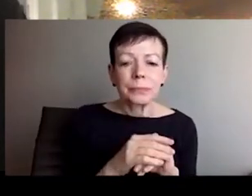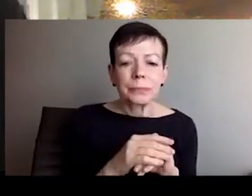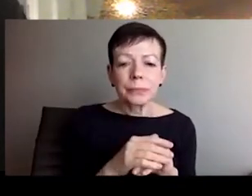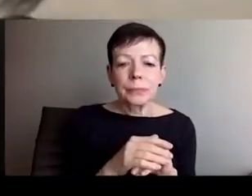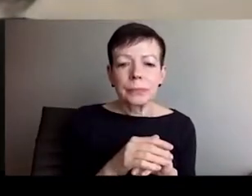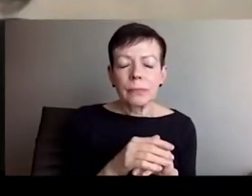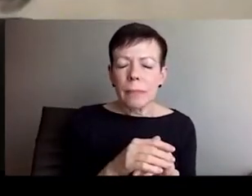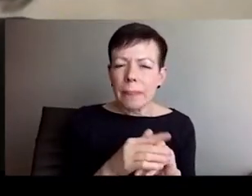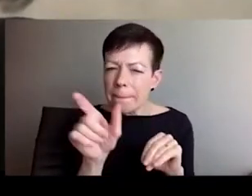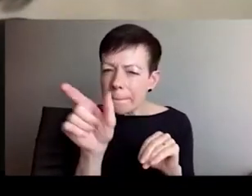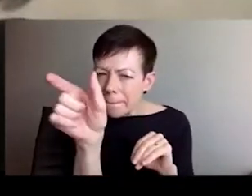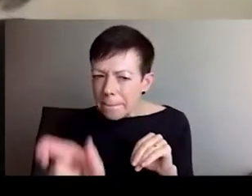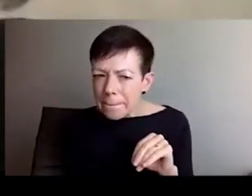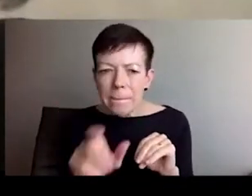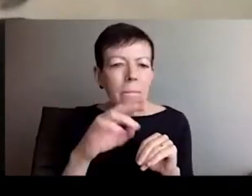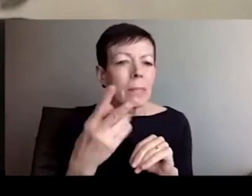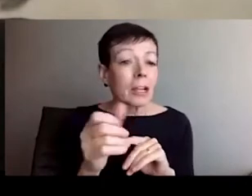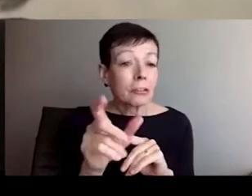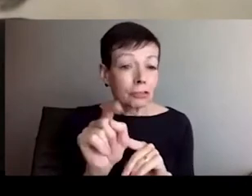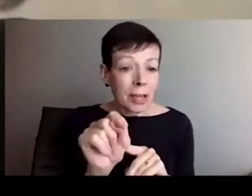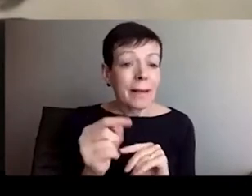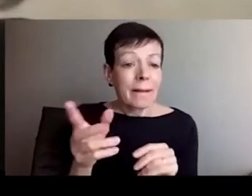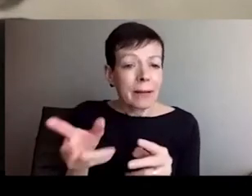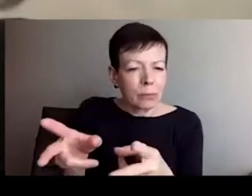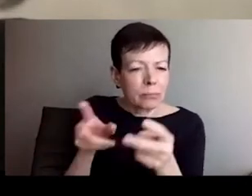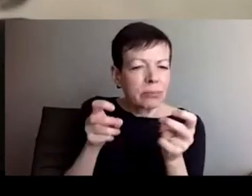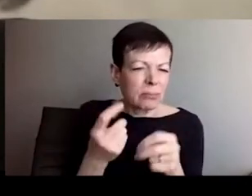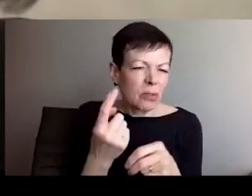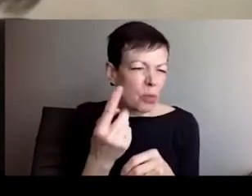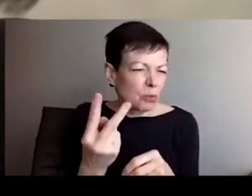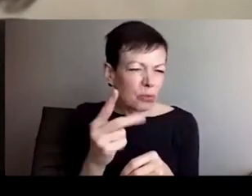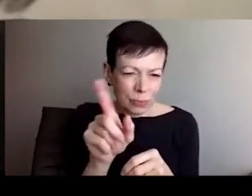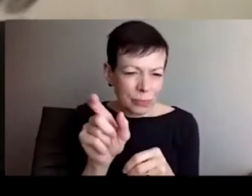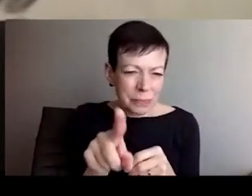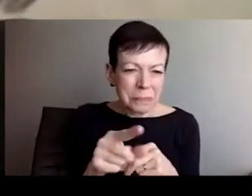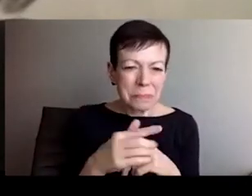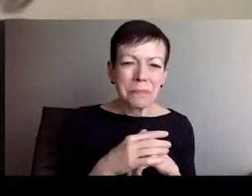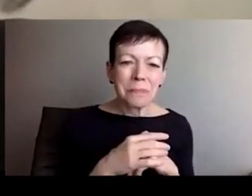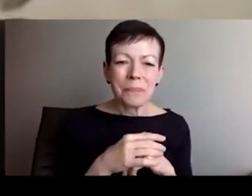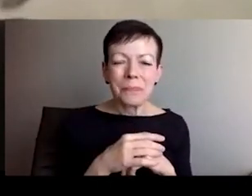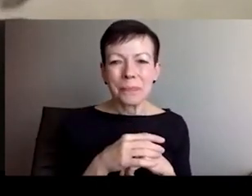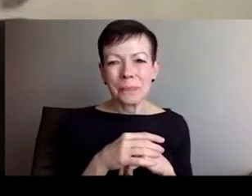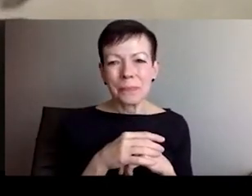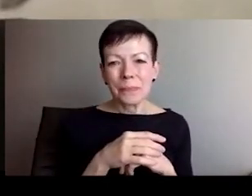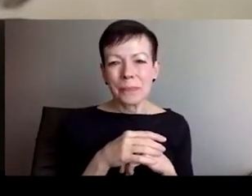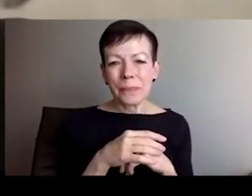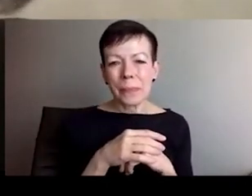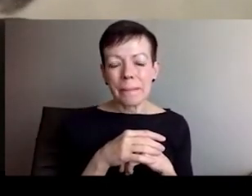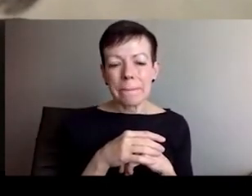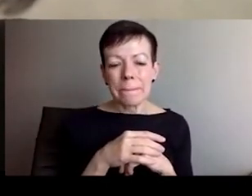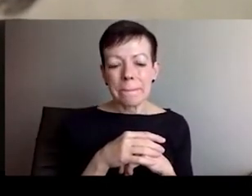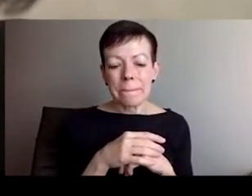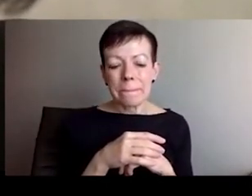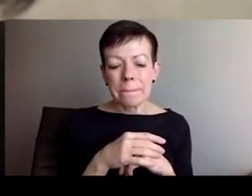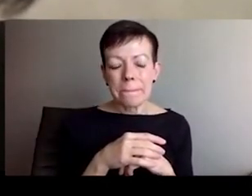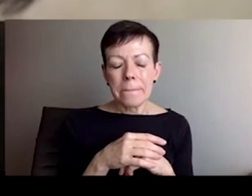Thank you so much, Mikola, and thank you, Larissa. It's really nice to see you,